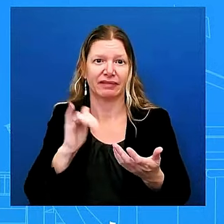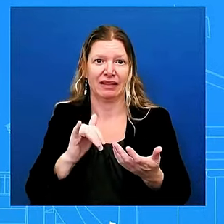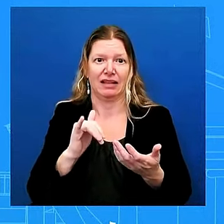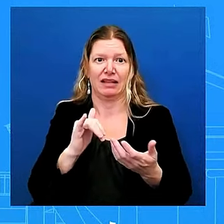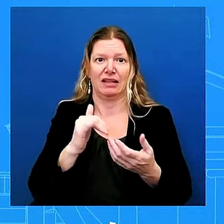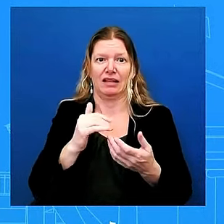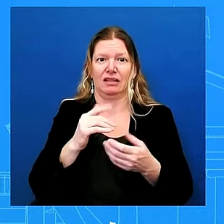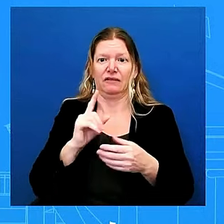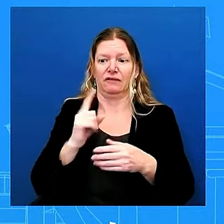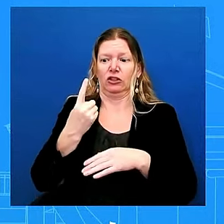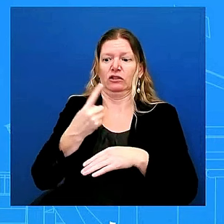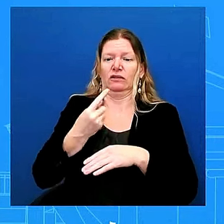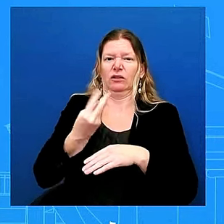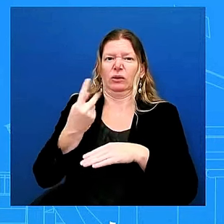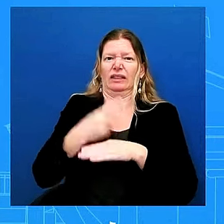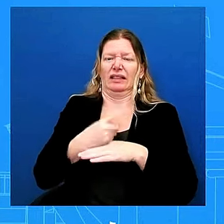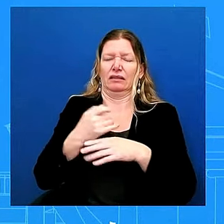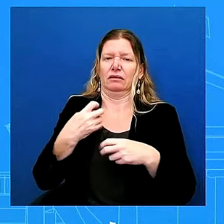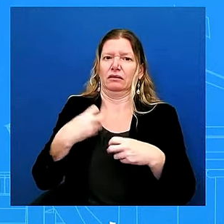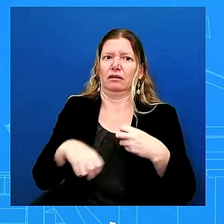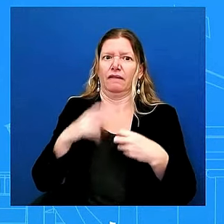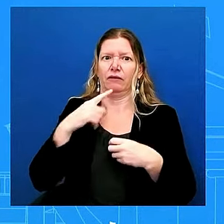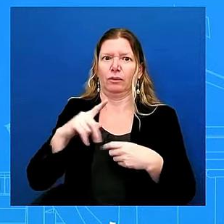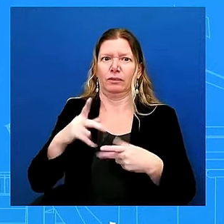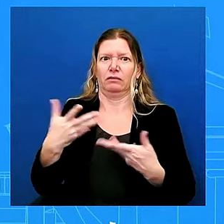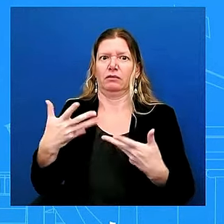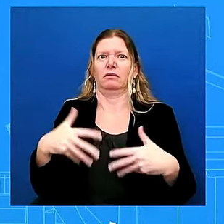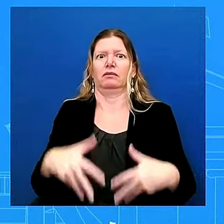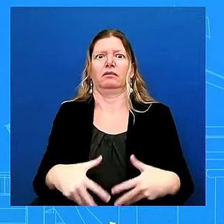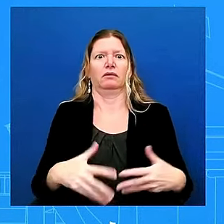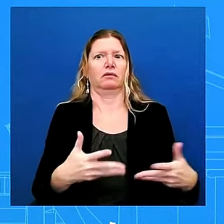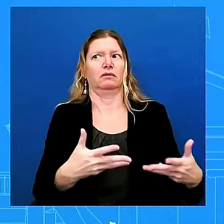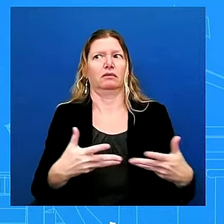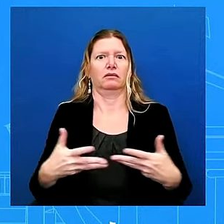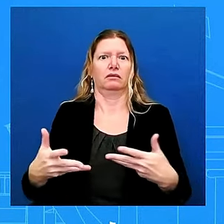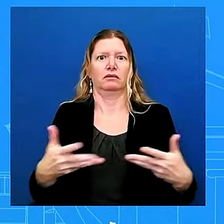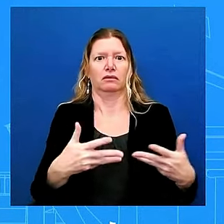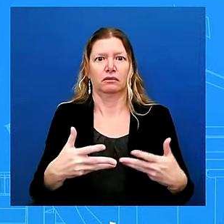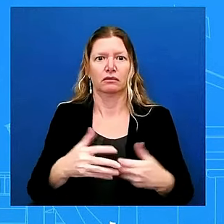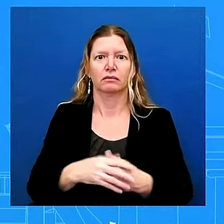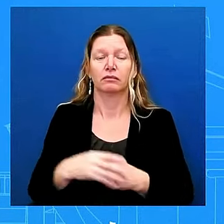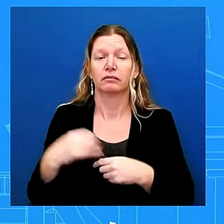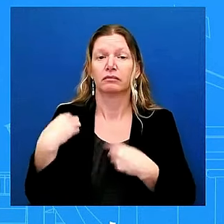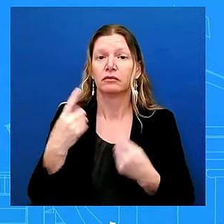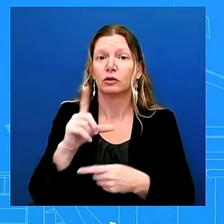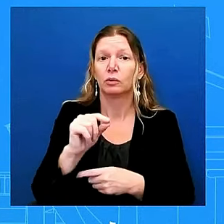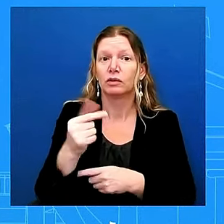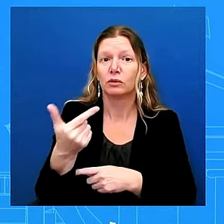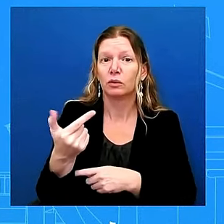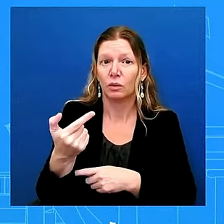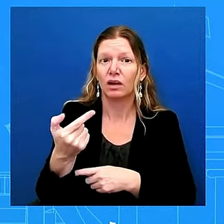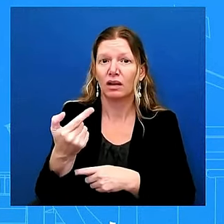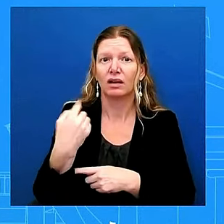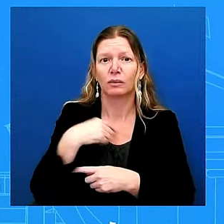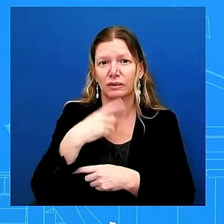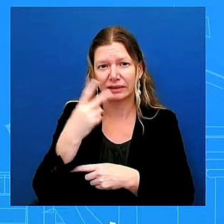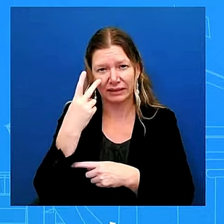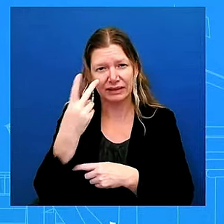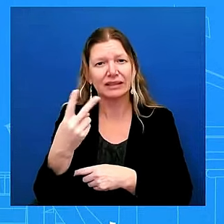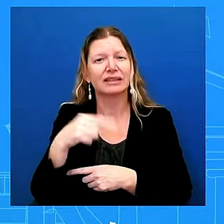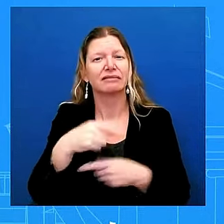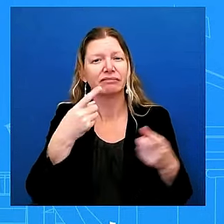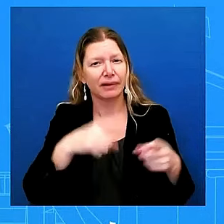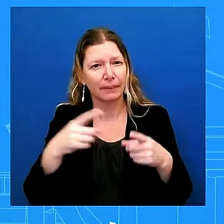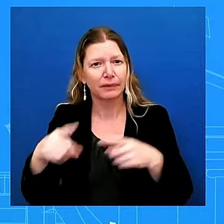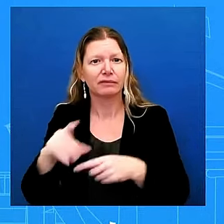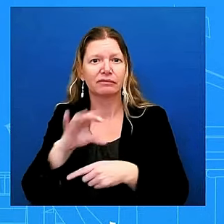since 2021 we have seen this play out across the nation from florida to california to maui from kentucky to new york